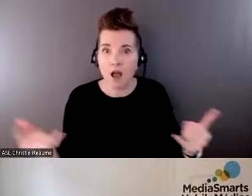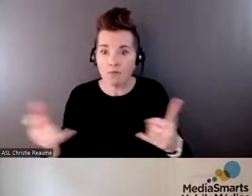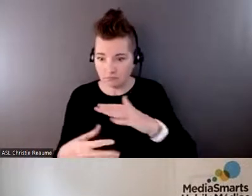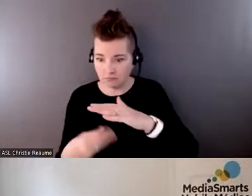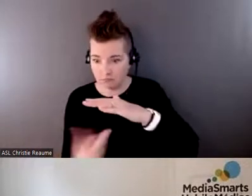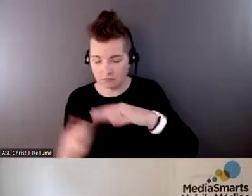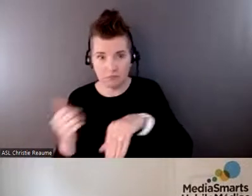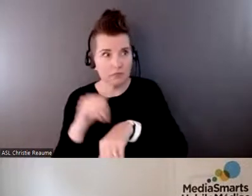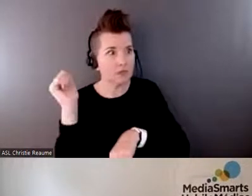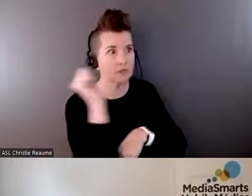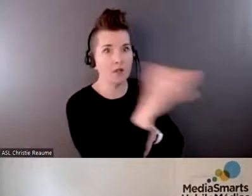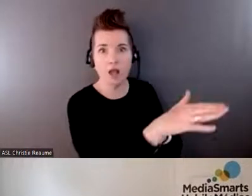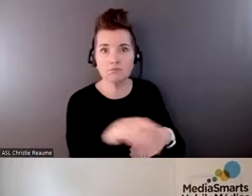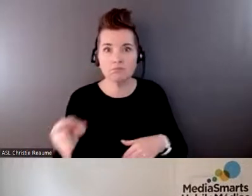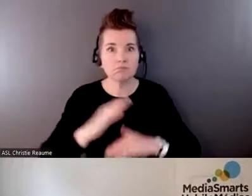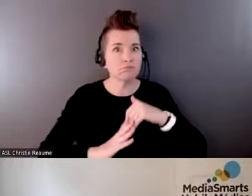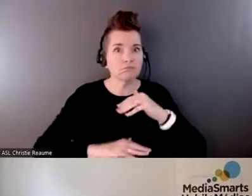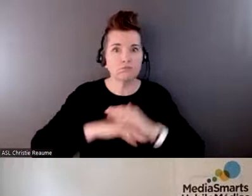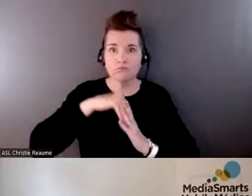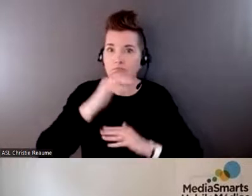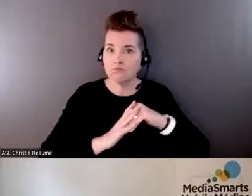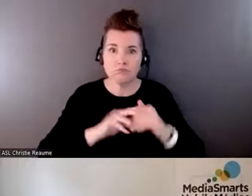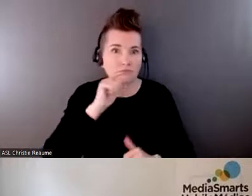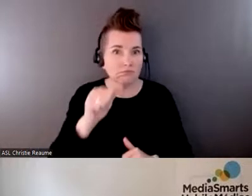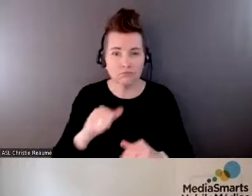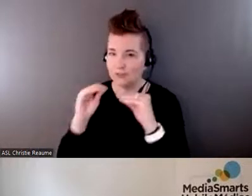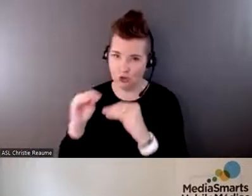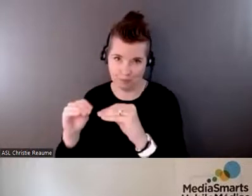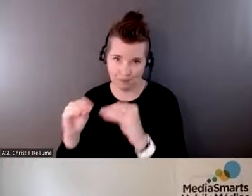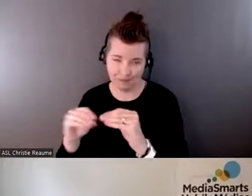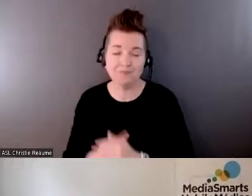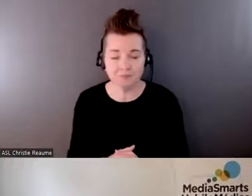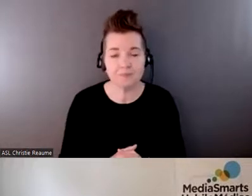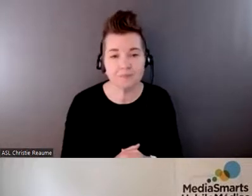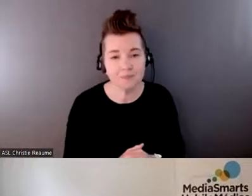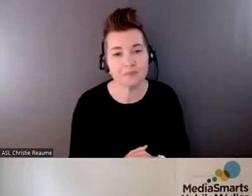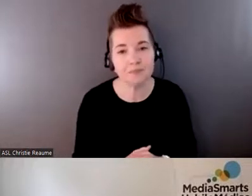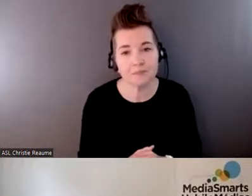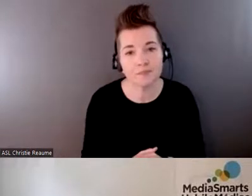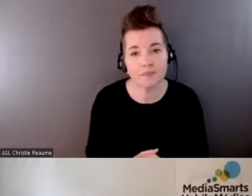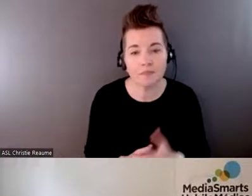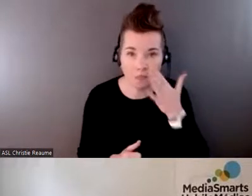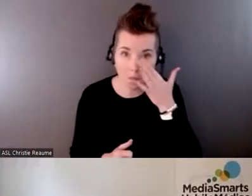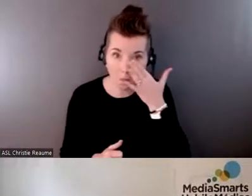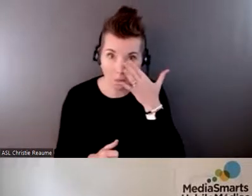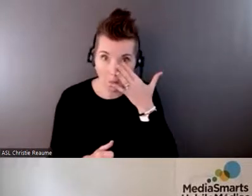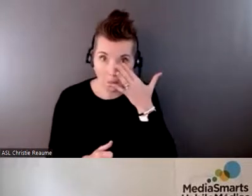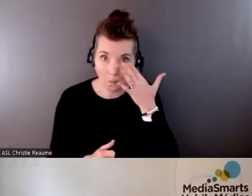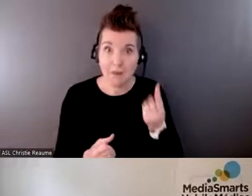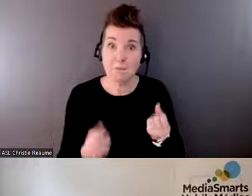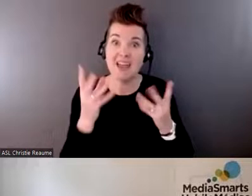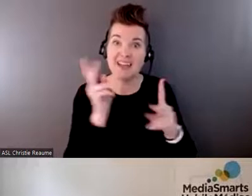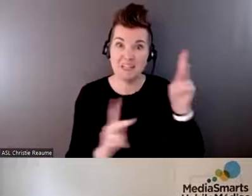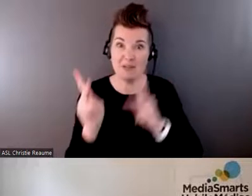that. So that's the kind of stuff we're working on right now. And I think like a lot of people, it was really the pandemic that kind of forced